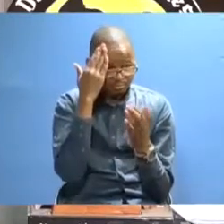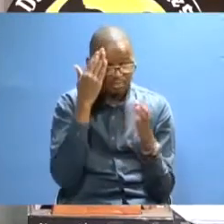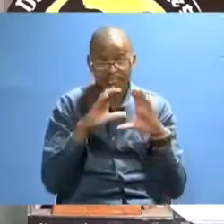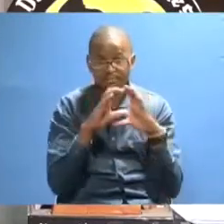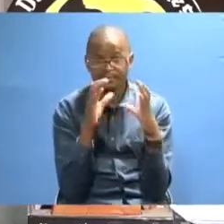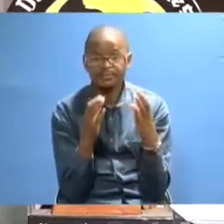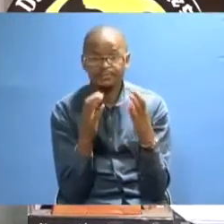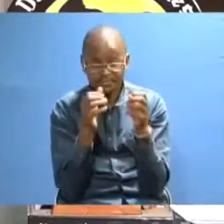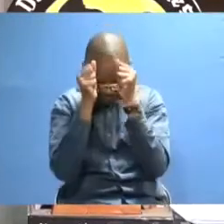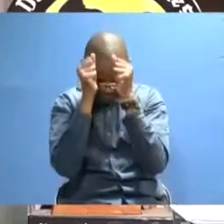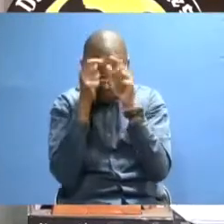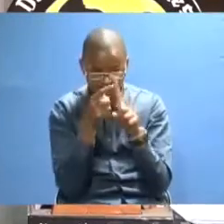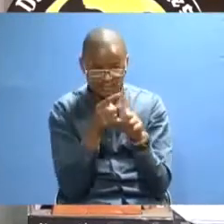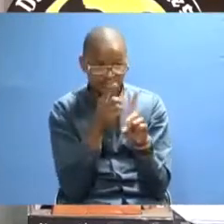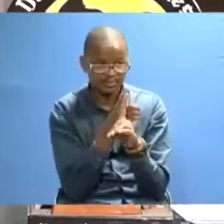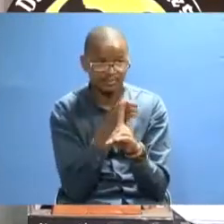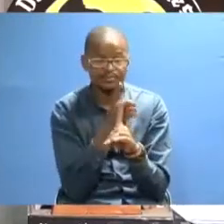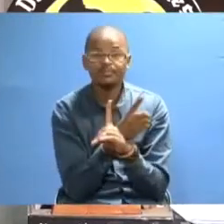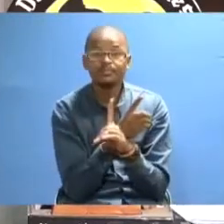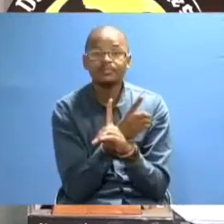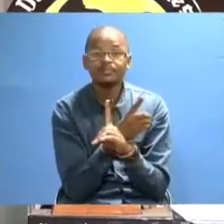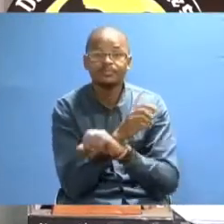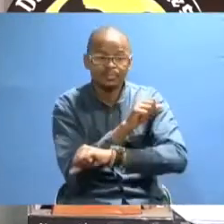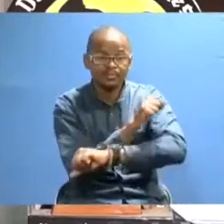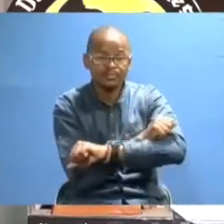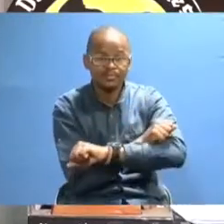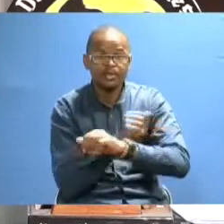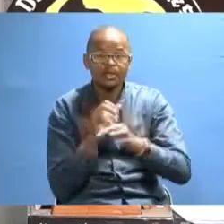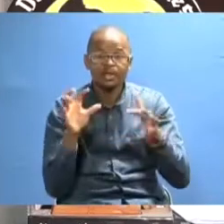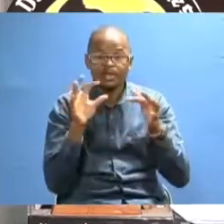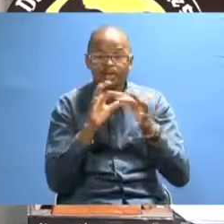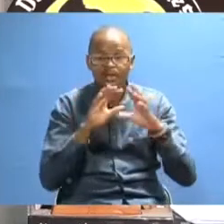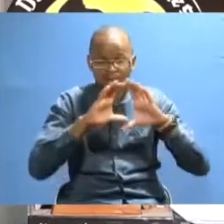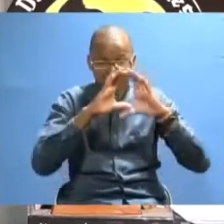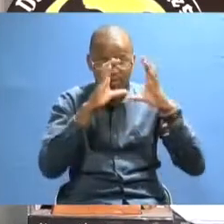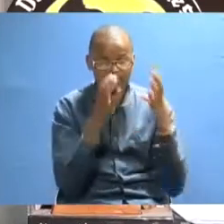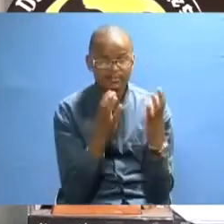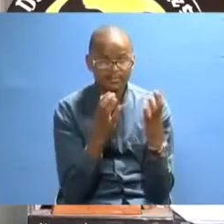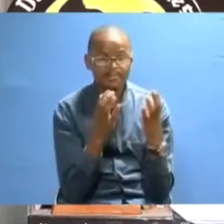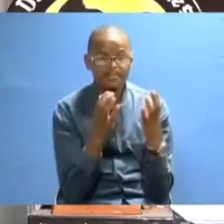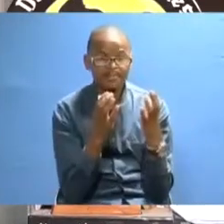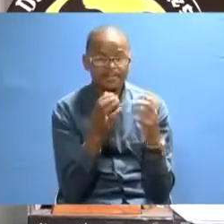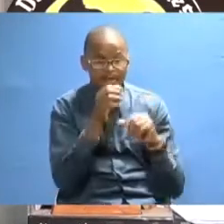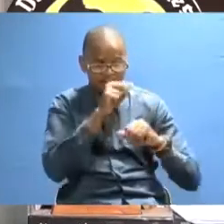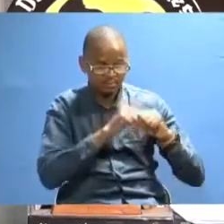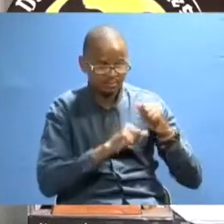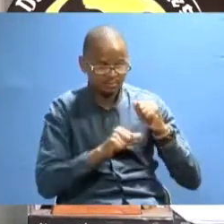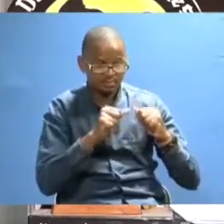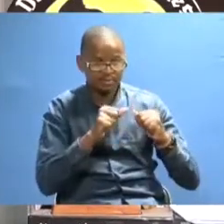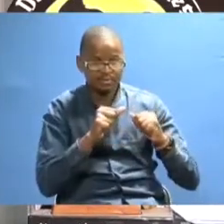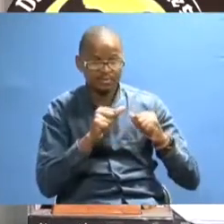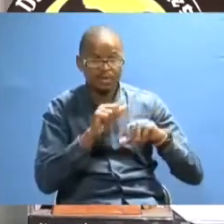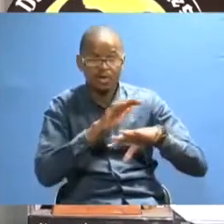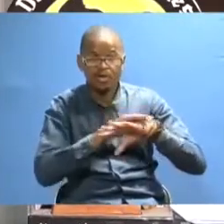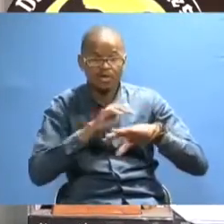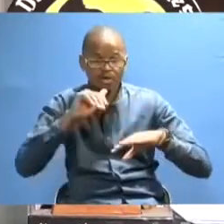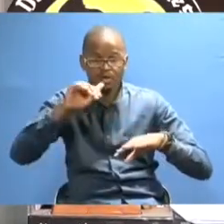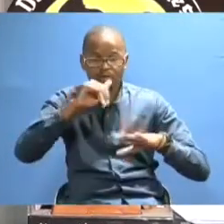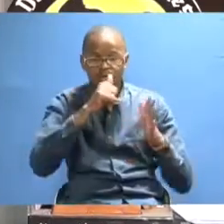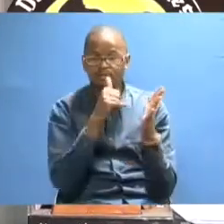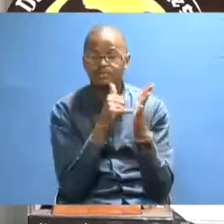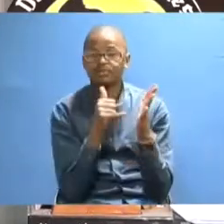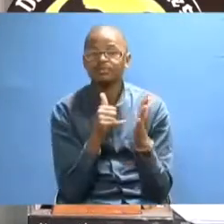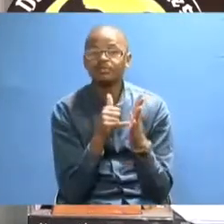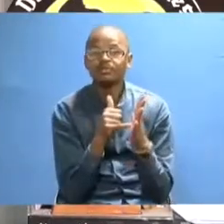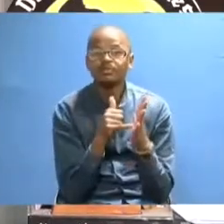students from various schools join this club. The club spearheads student activities on environment,